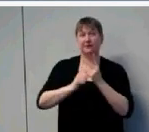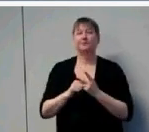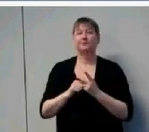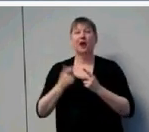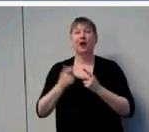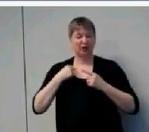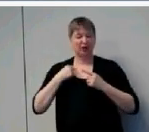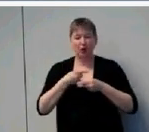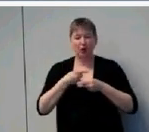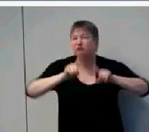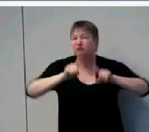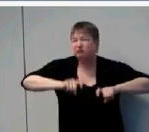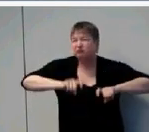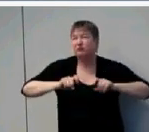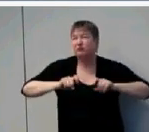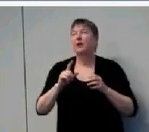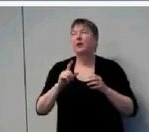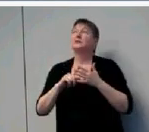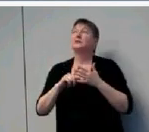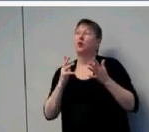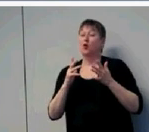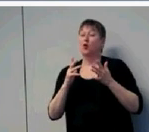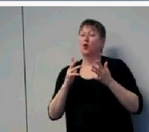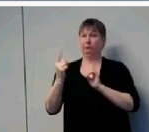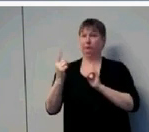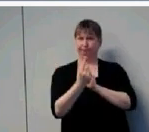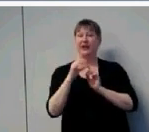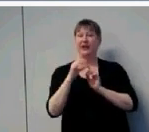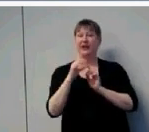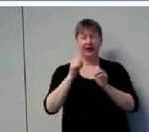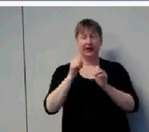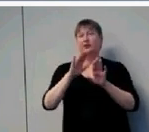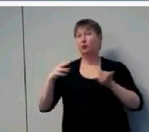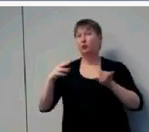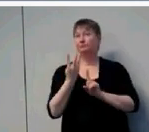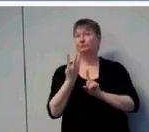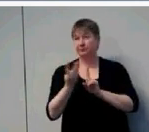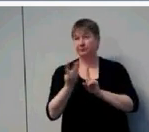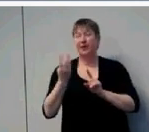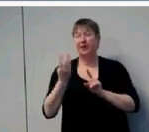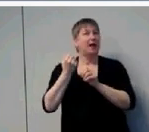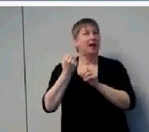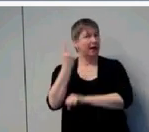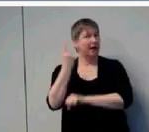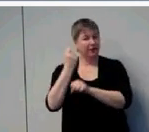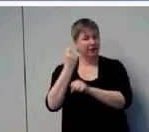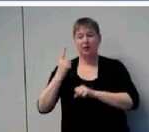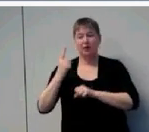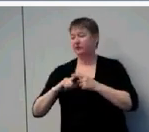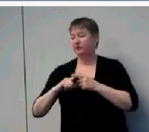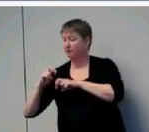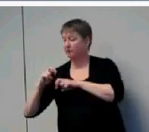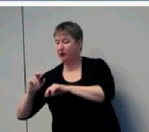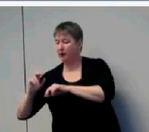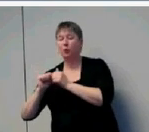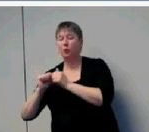the children were seen every year by a team of pediatric audiologists who did full pediatric audiological